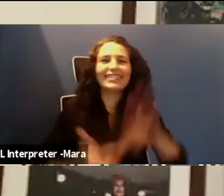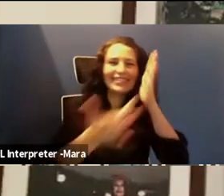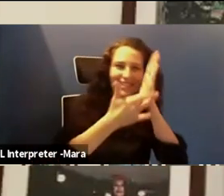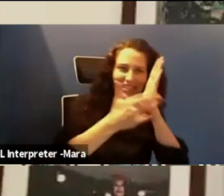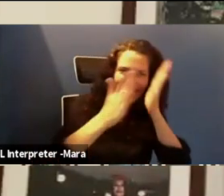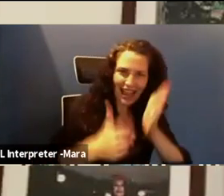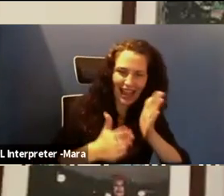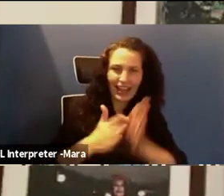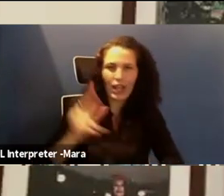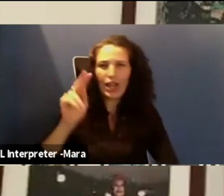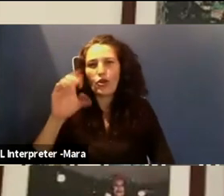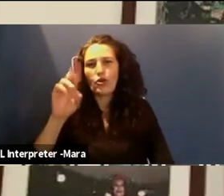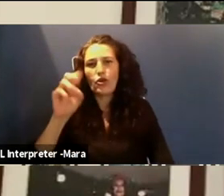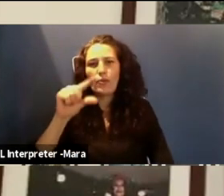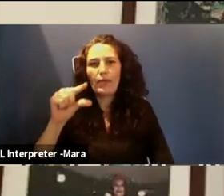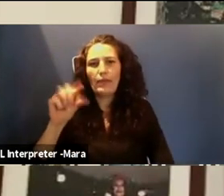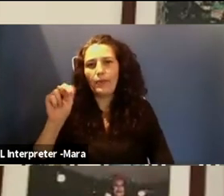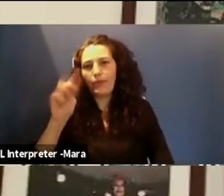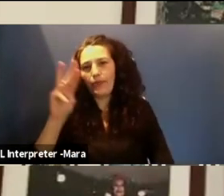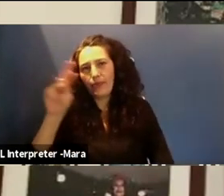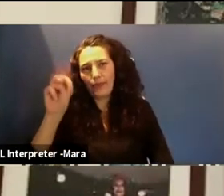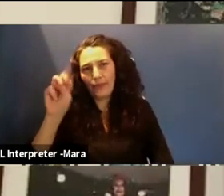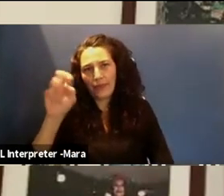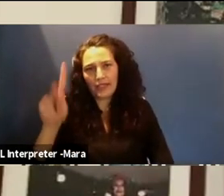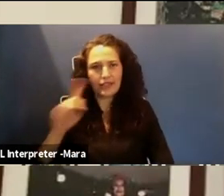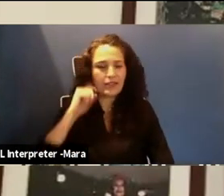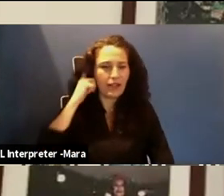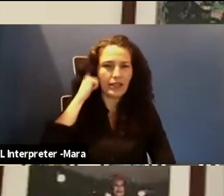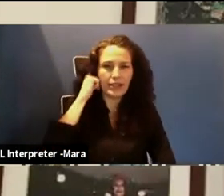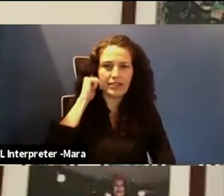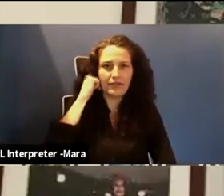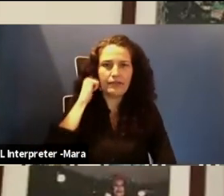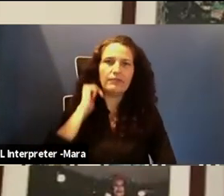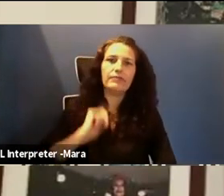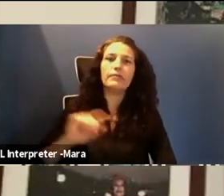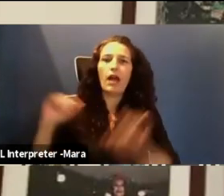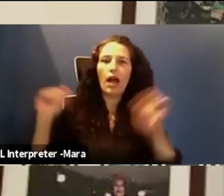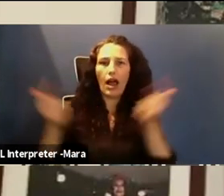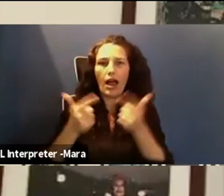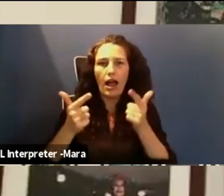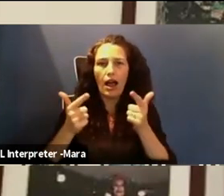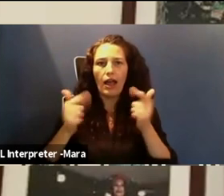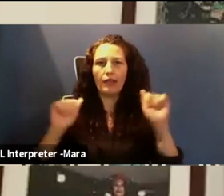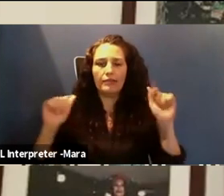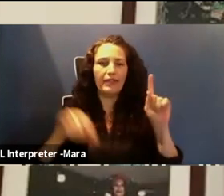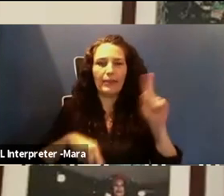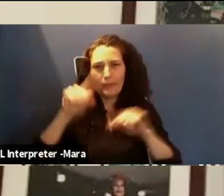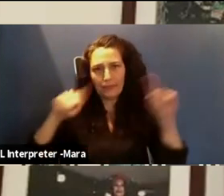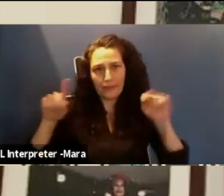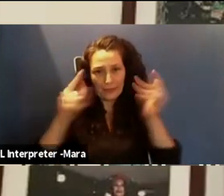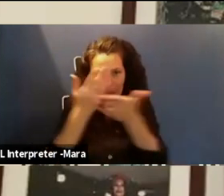uh, Craig Newmark for making all of this, you know, happen today. And just a few housekeeping things. So